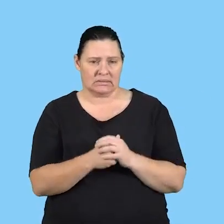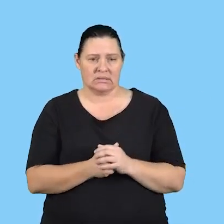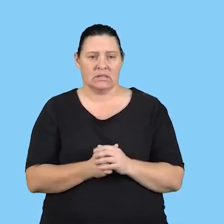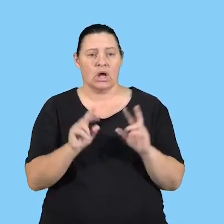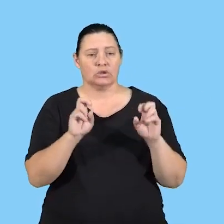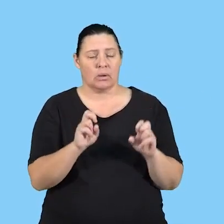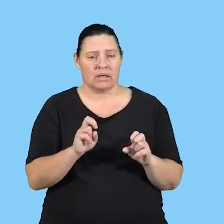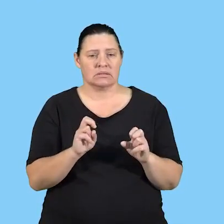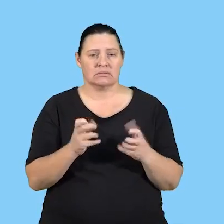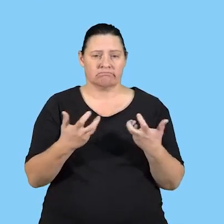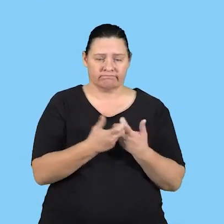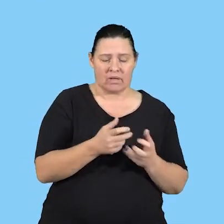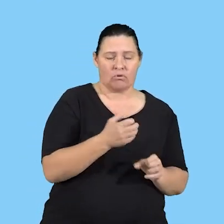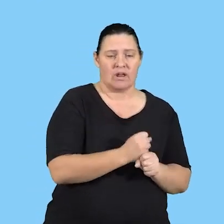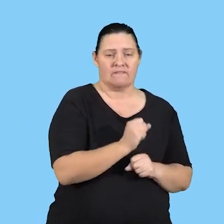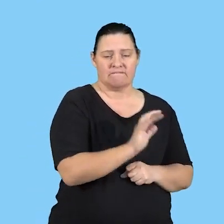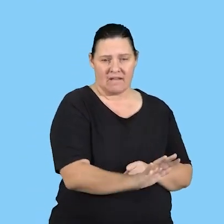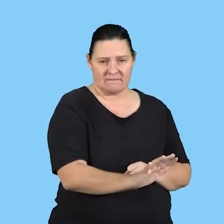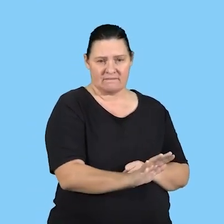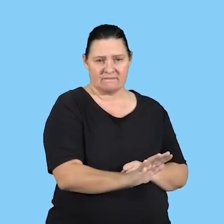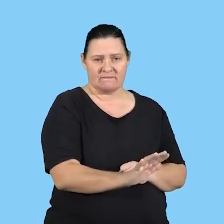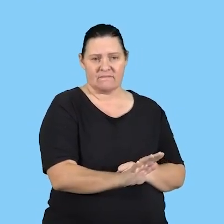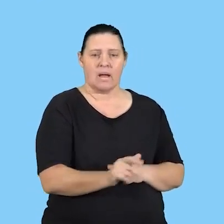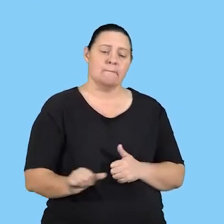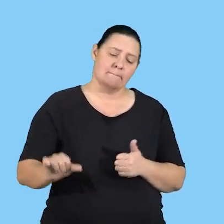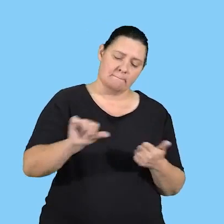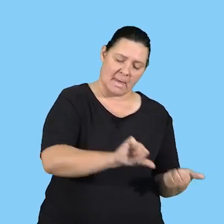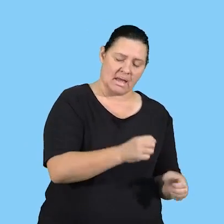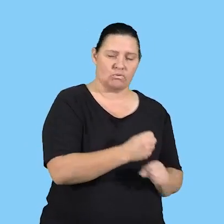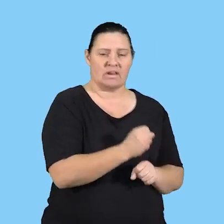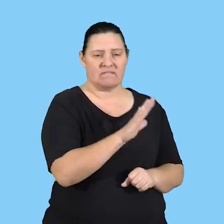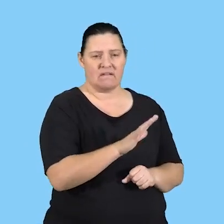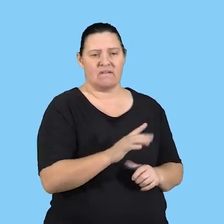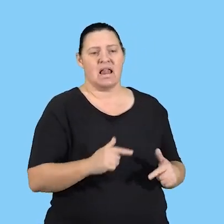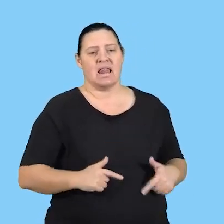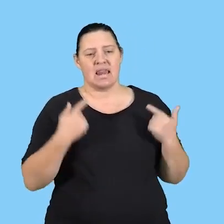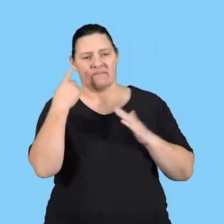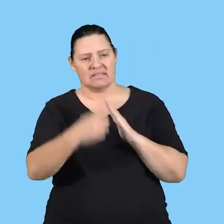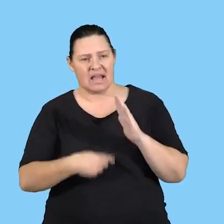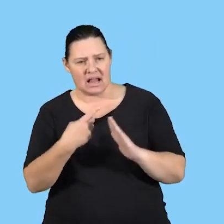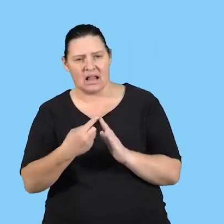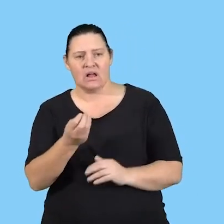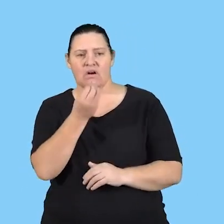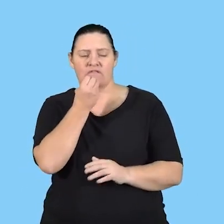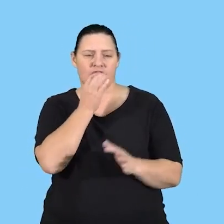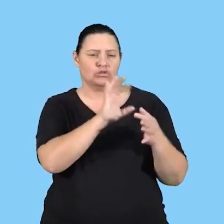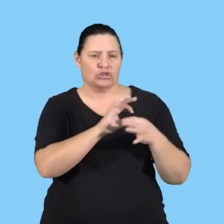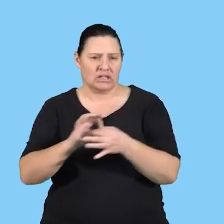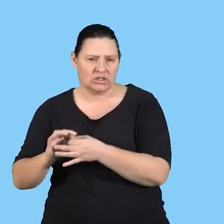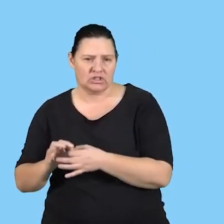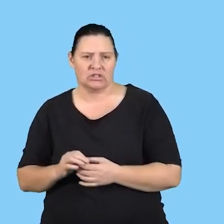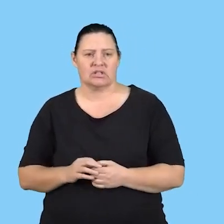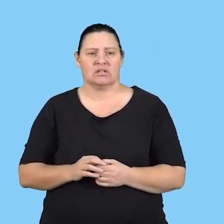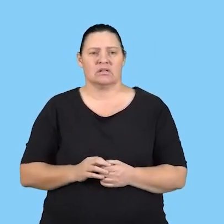The topics that belong to grade five are back to grade five, life cycles and food chains. Food processing